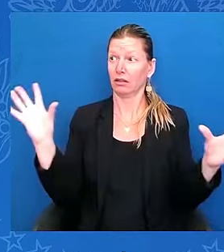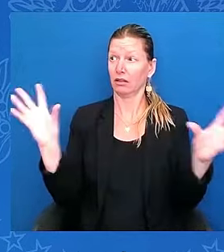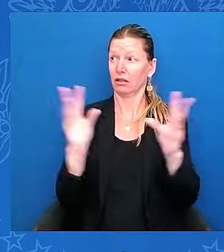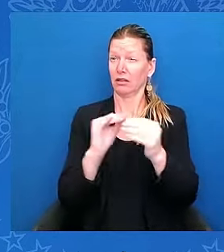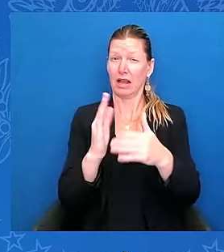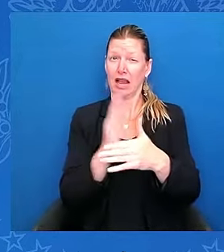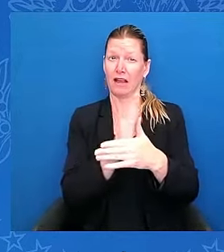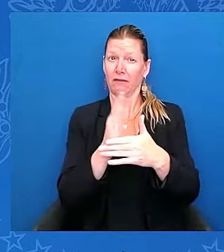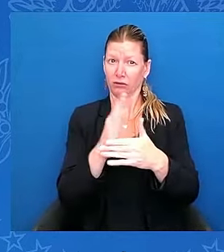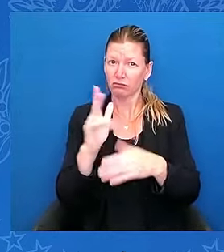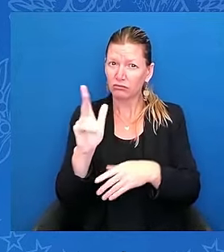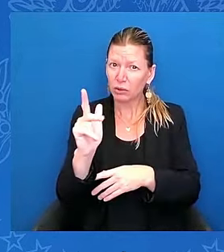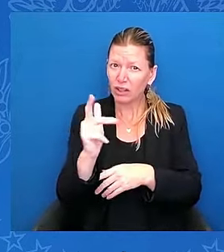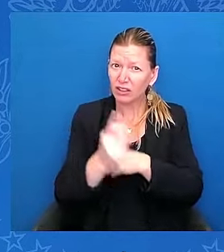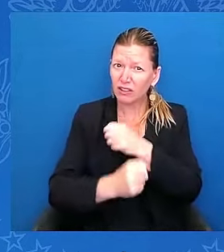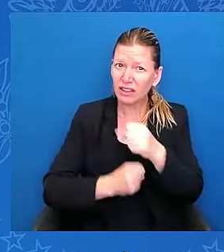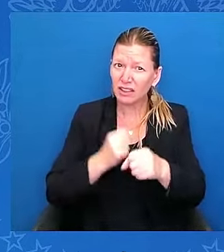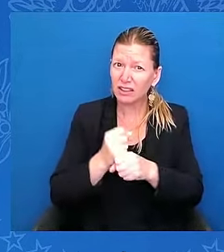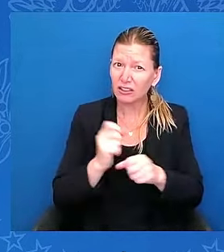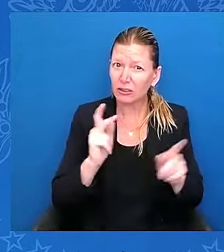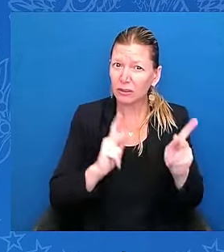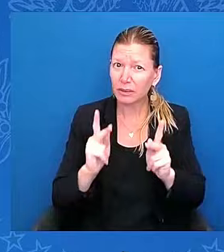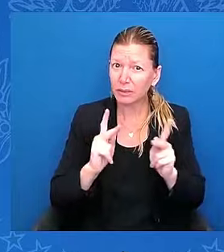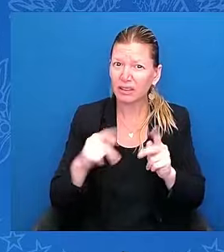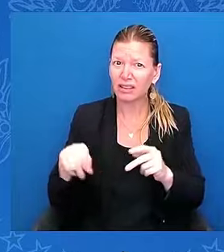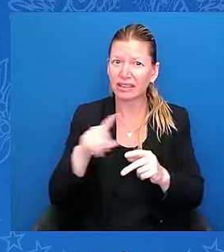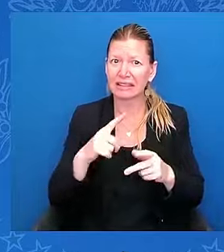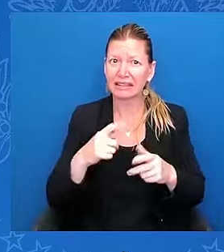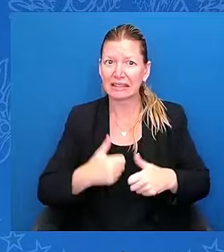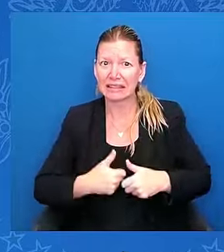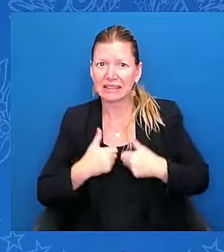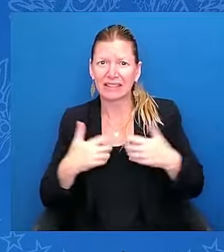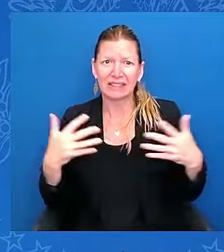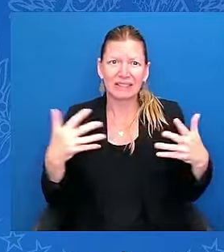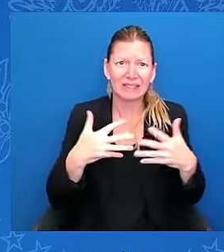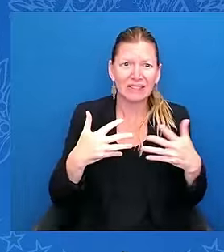fix that. And that's what I'm going to do today — fix that.